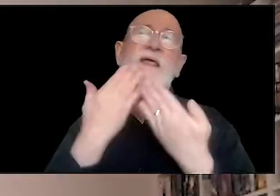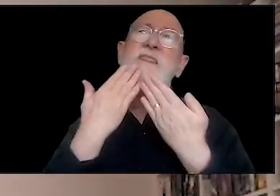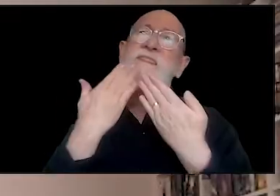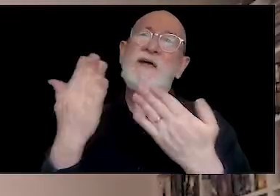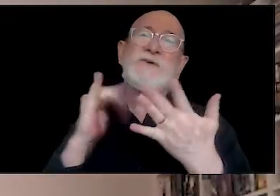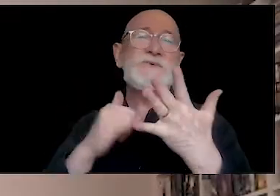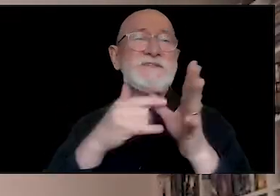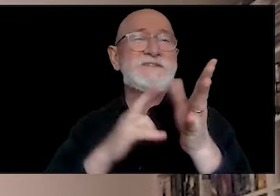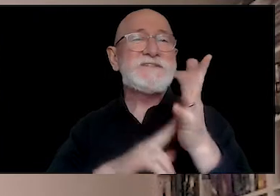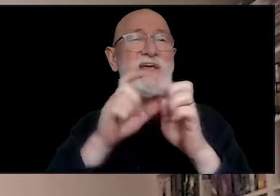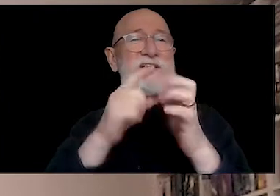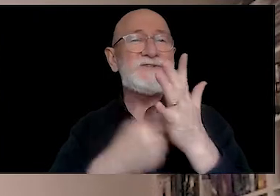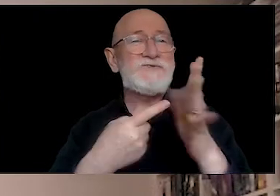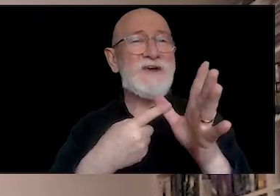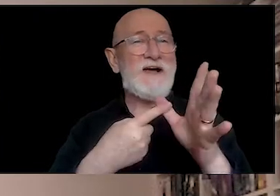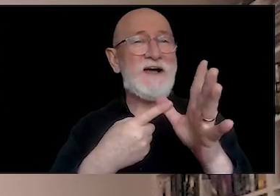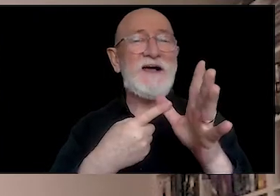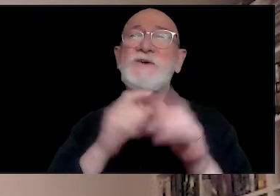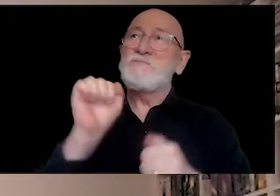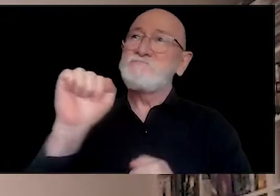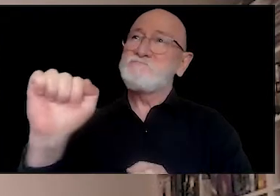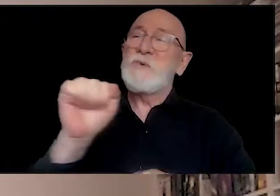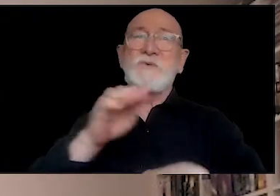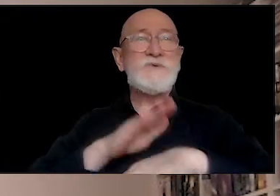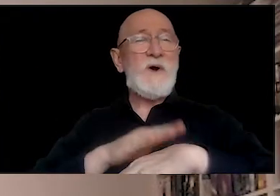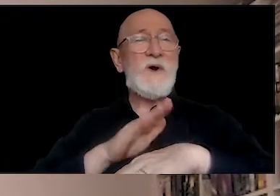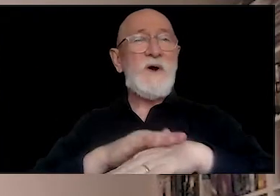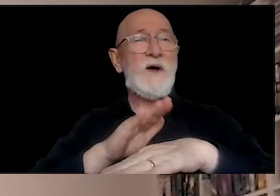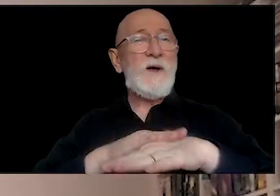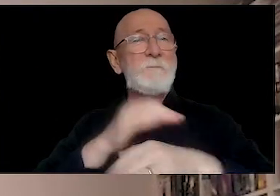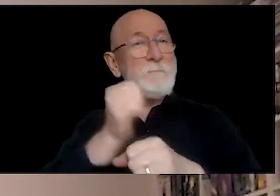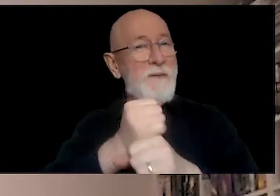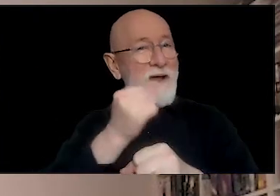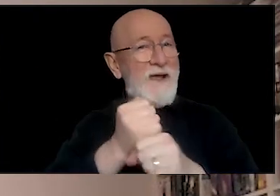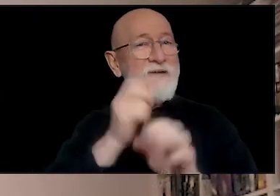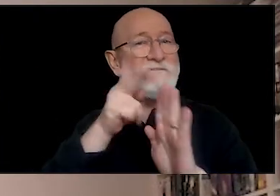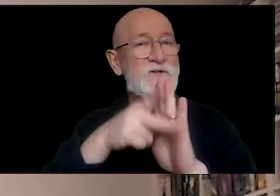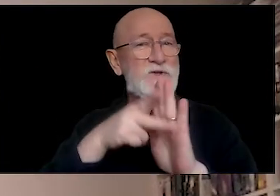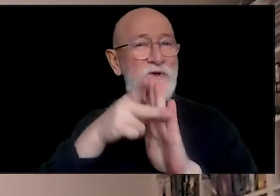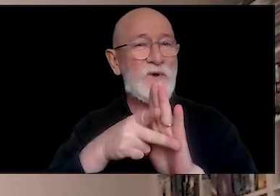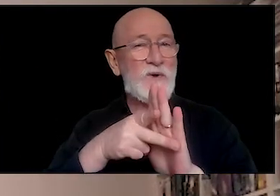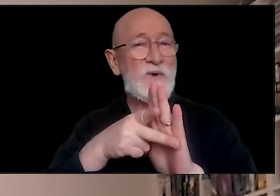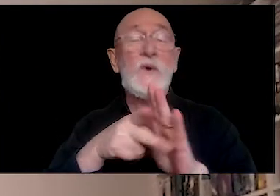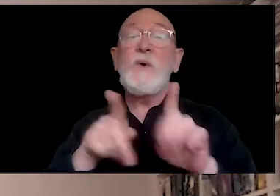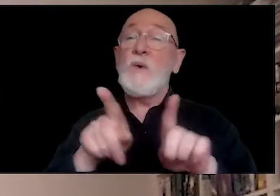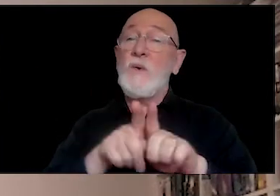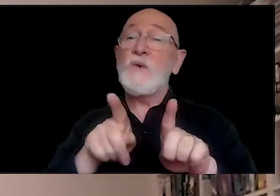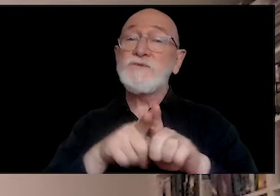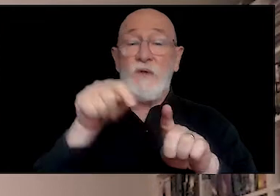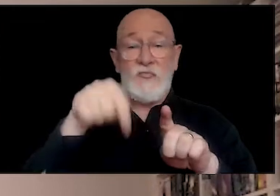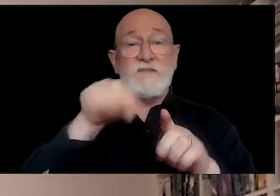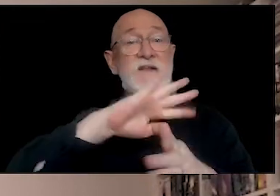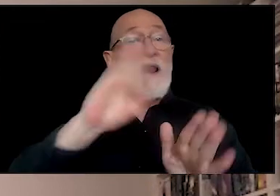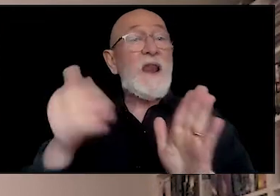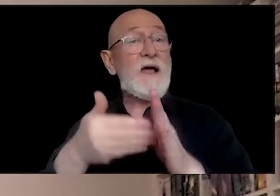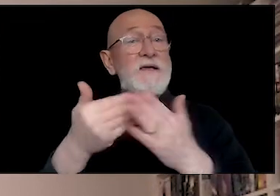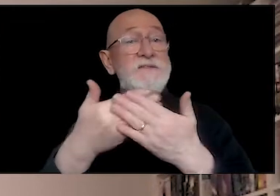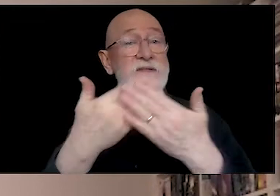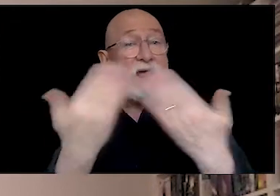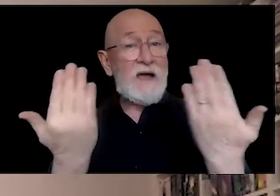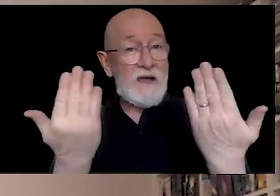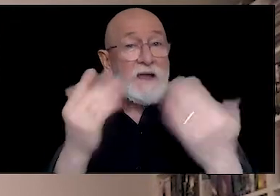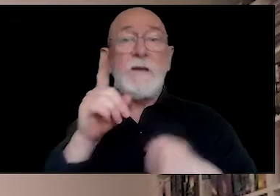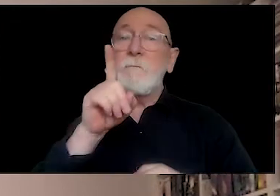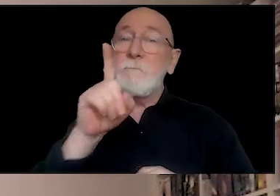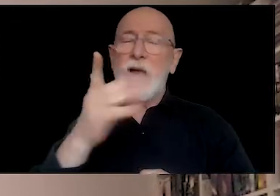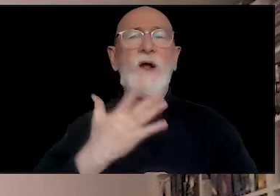to this being the last day of the exhibition, I'd like to acknowledge and celebrate the 3rd of December, International Day of People with